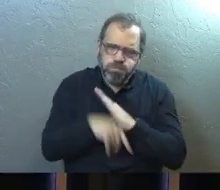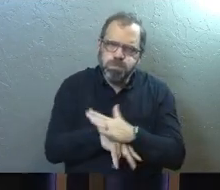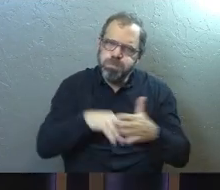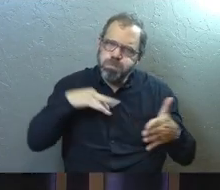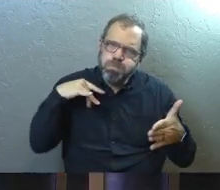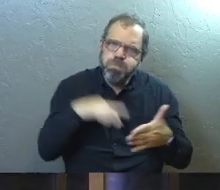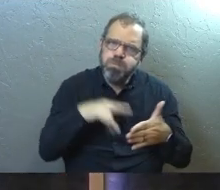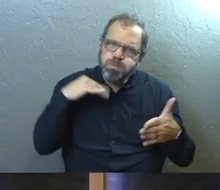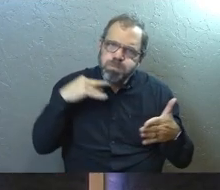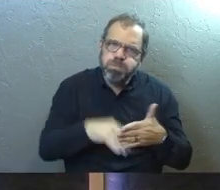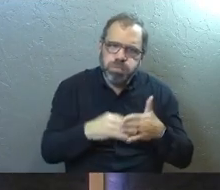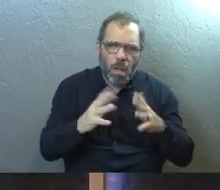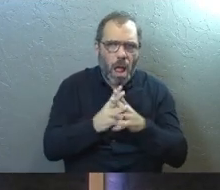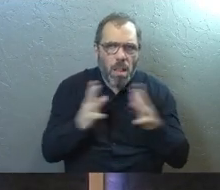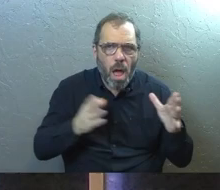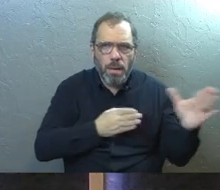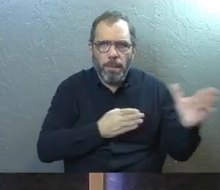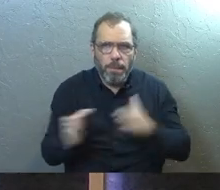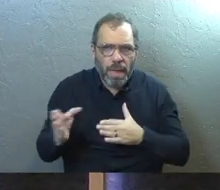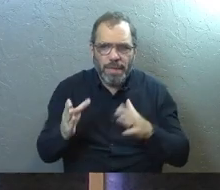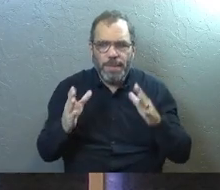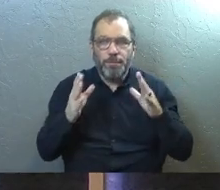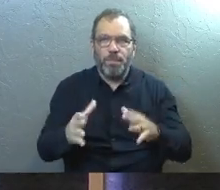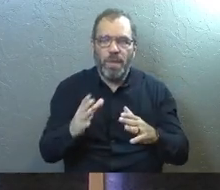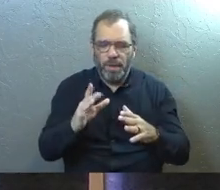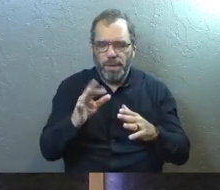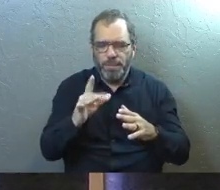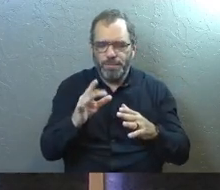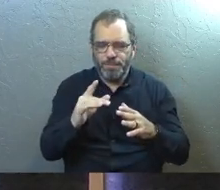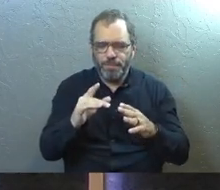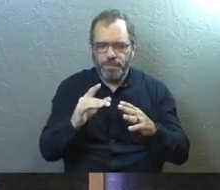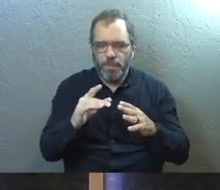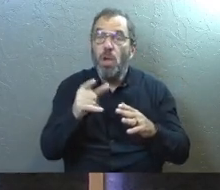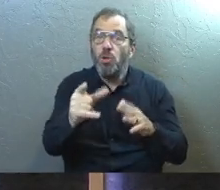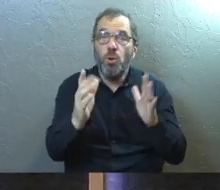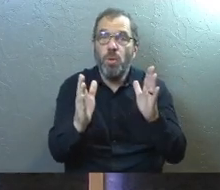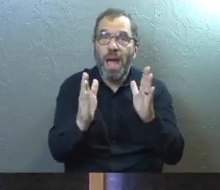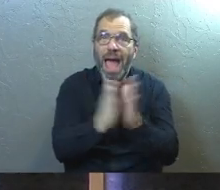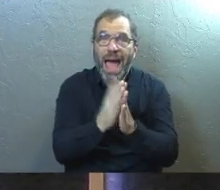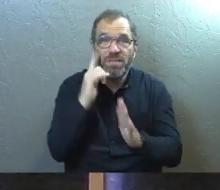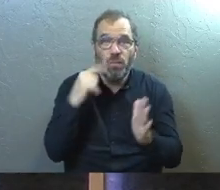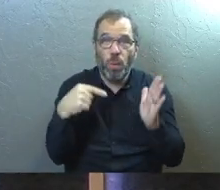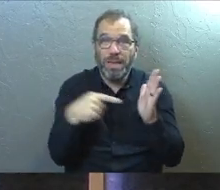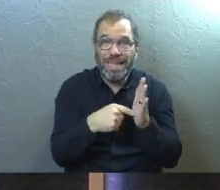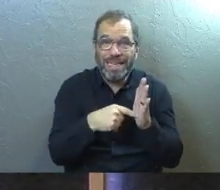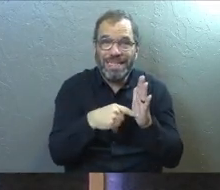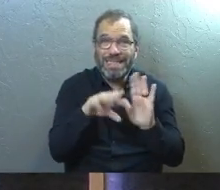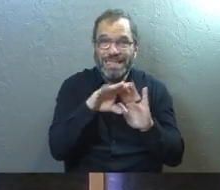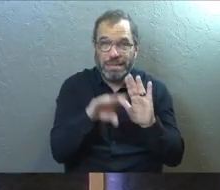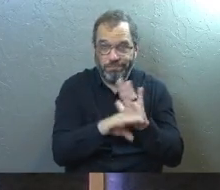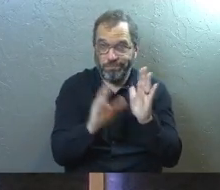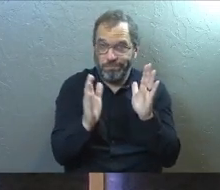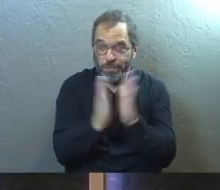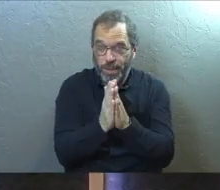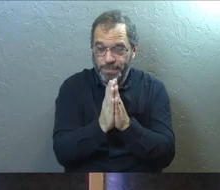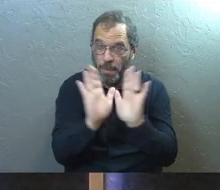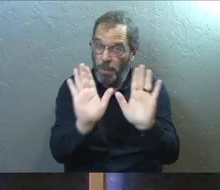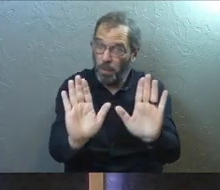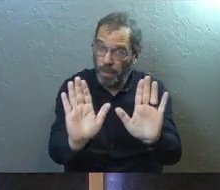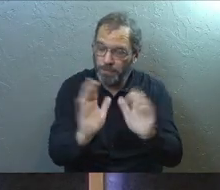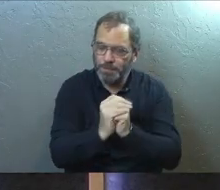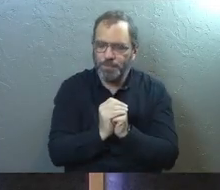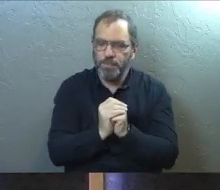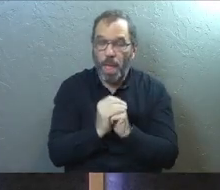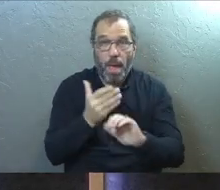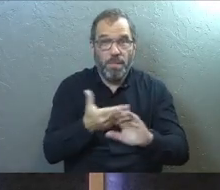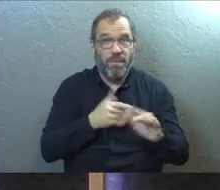And we've got a lot planned for you. And we're in our, you asked for it series. And I'm about to pray for us, but I want you